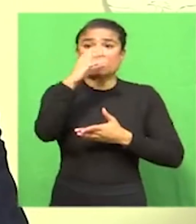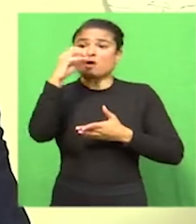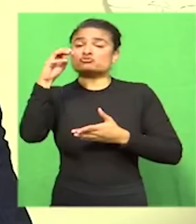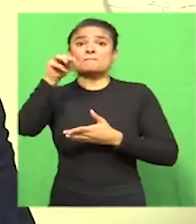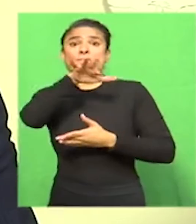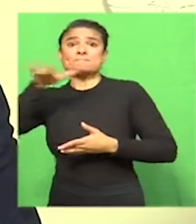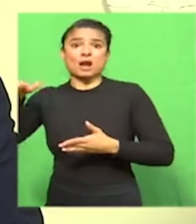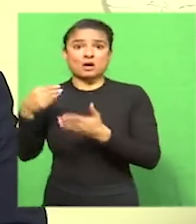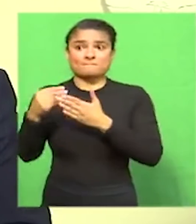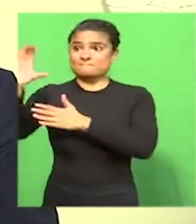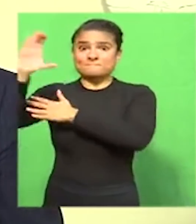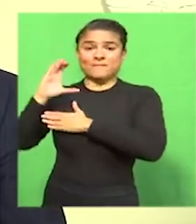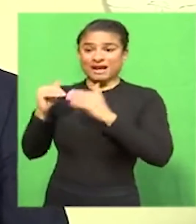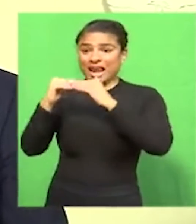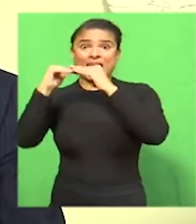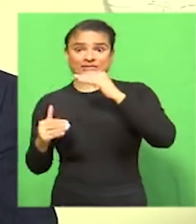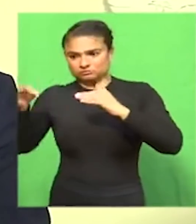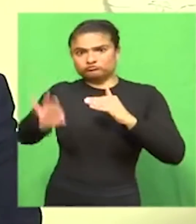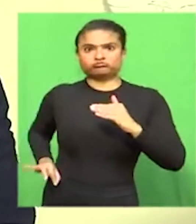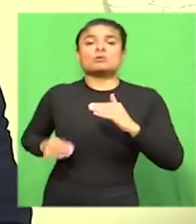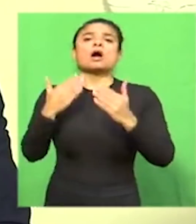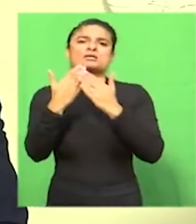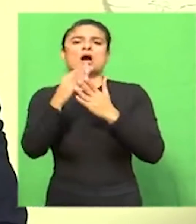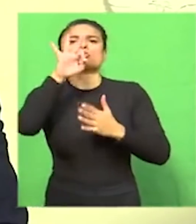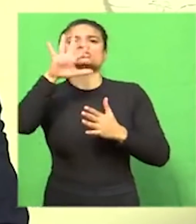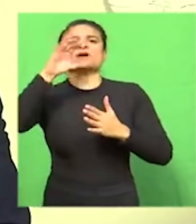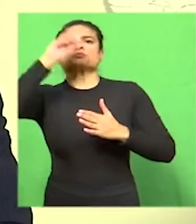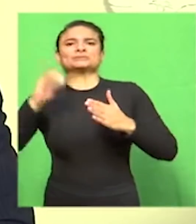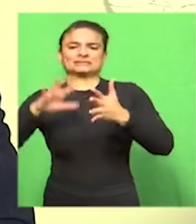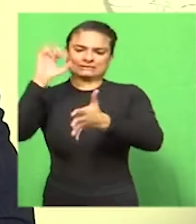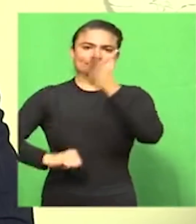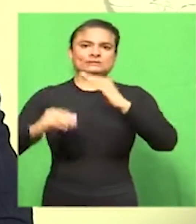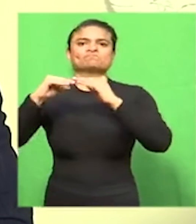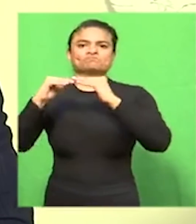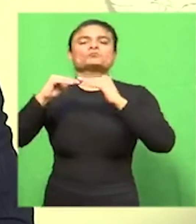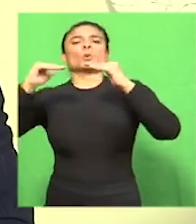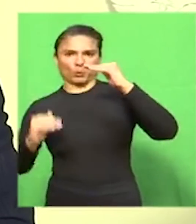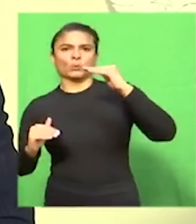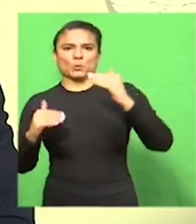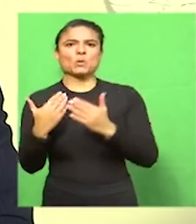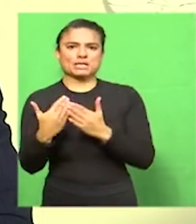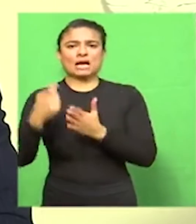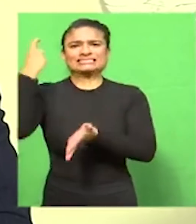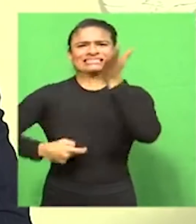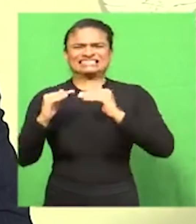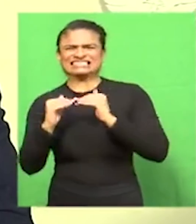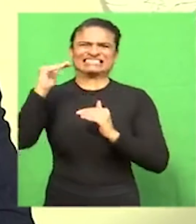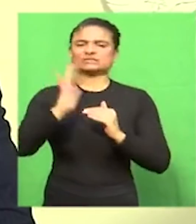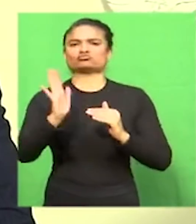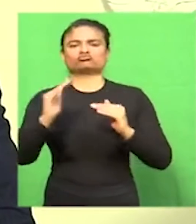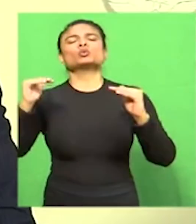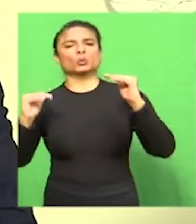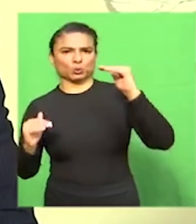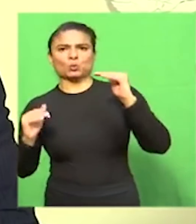The payment of excise taxes by the alcohol sector will be deferred for a period of three